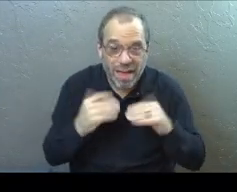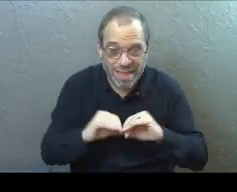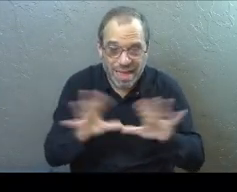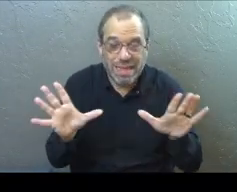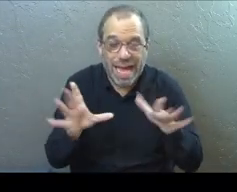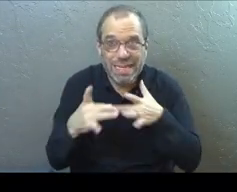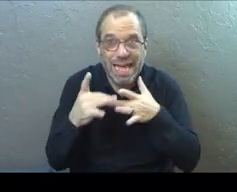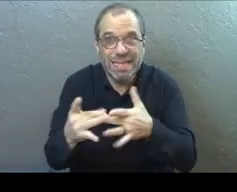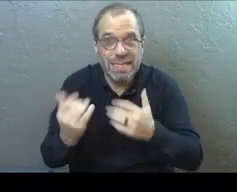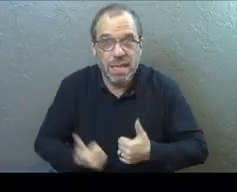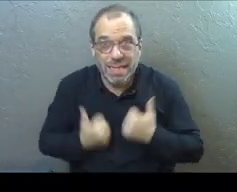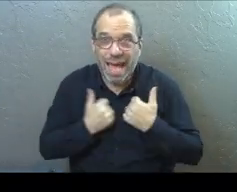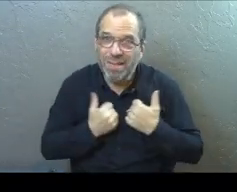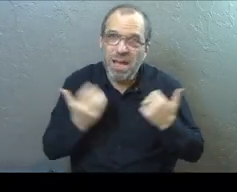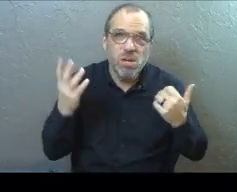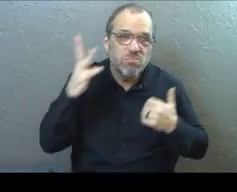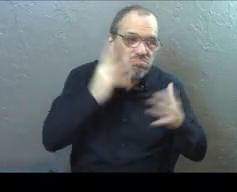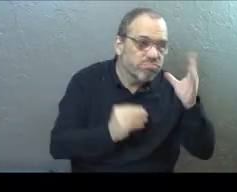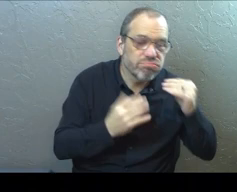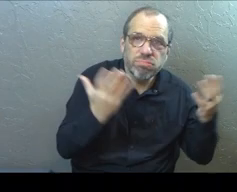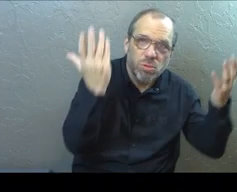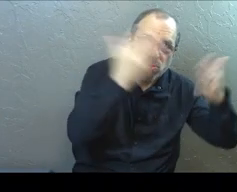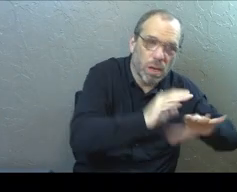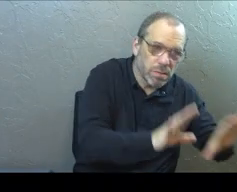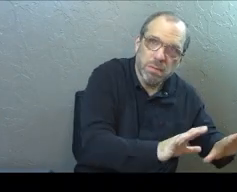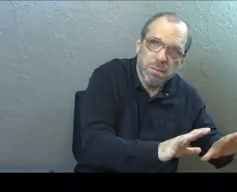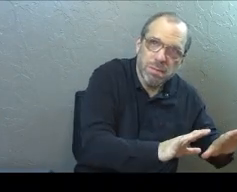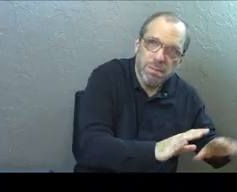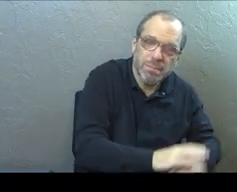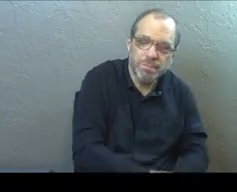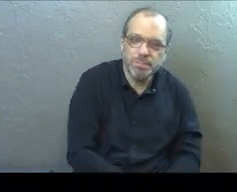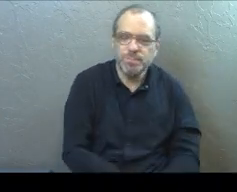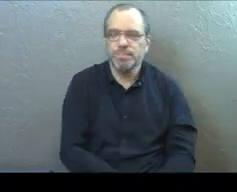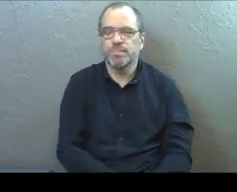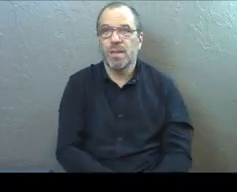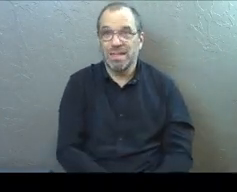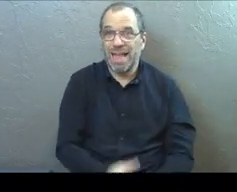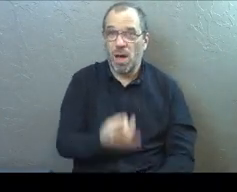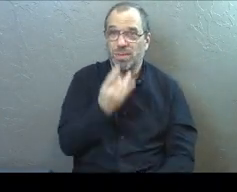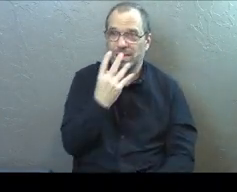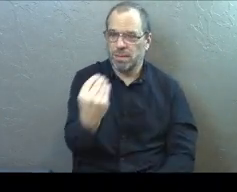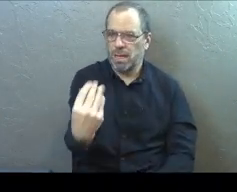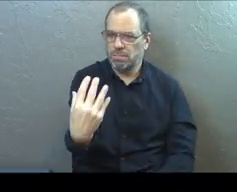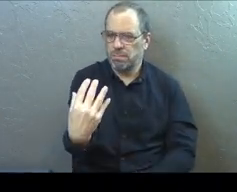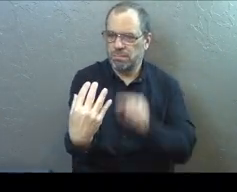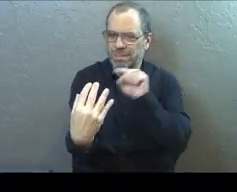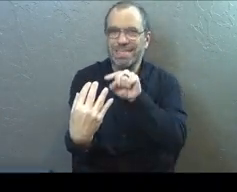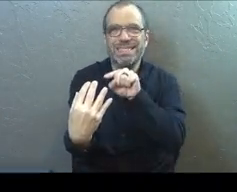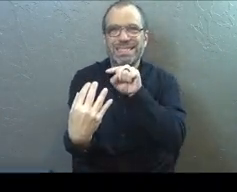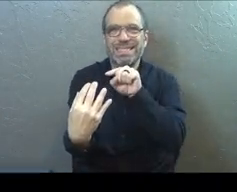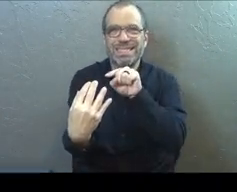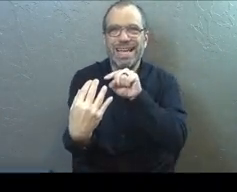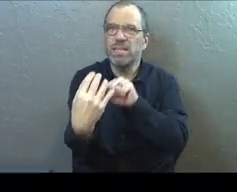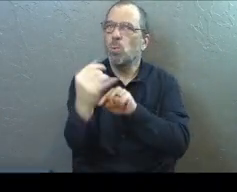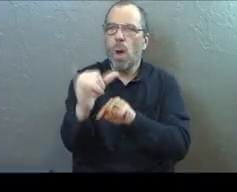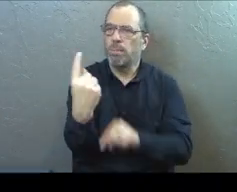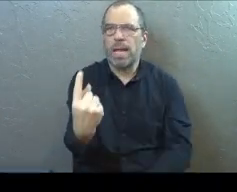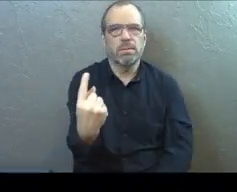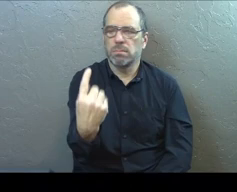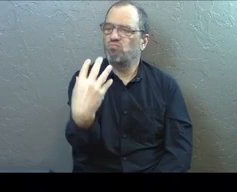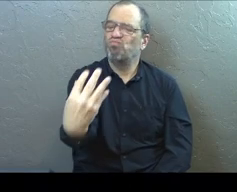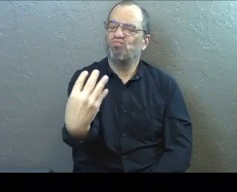to life. You won't have to walk in the darkness. And this light from Jesus is in one place.